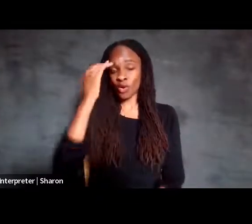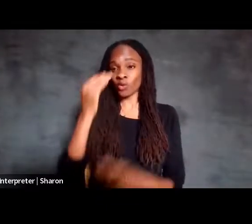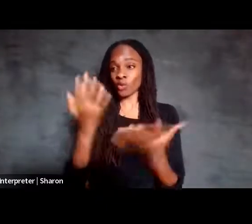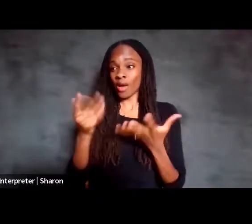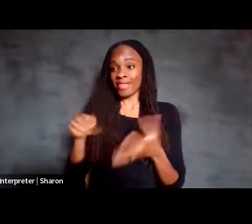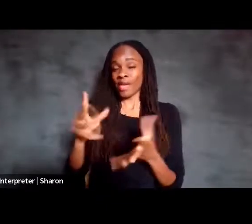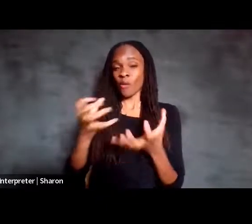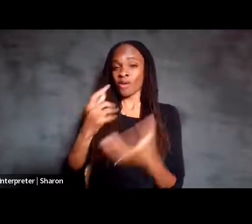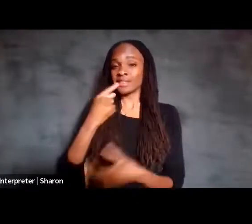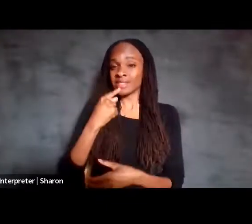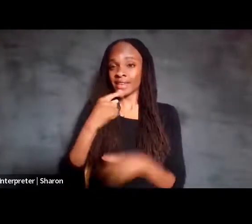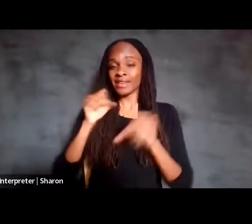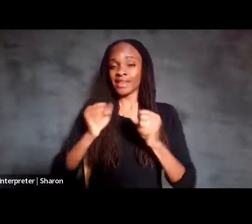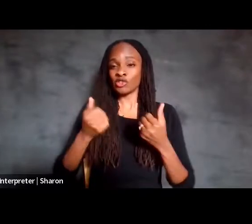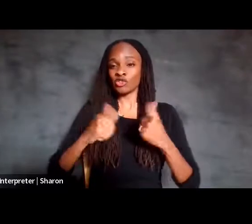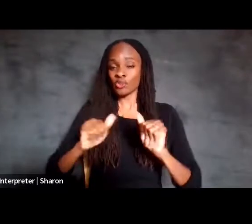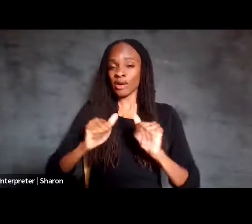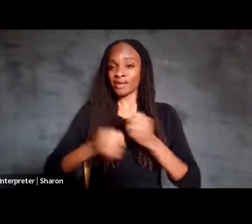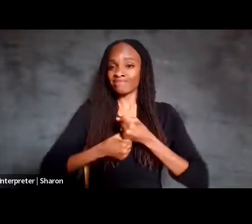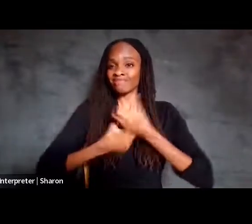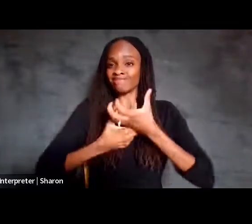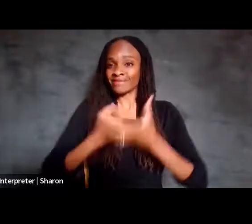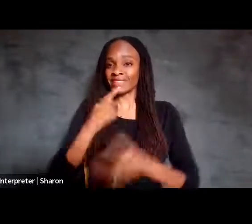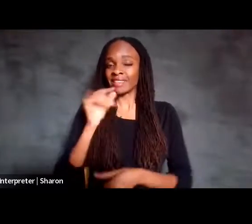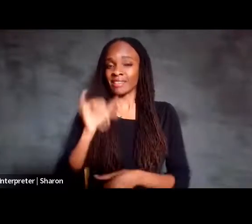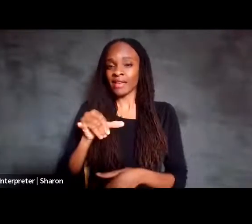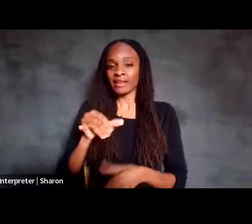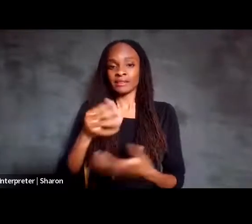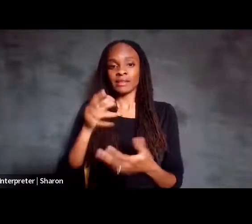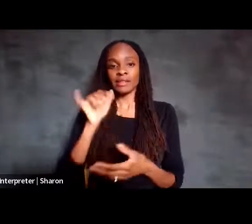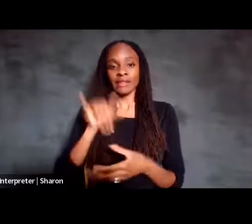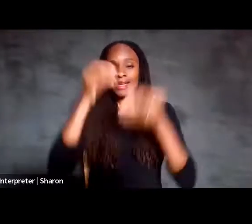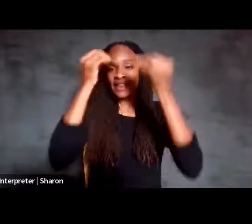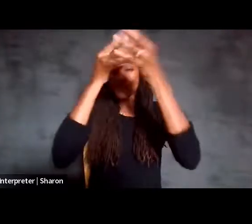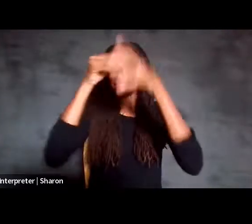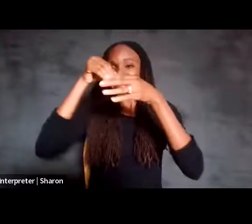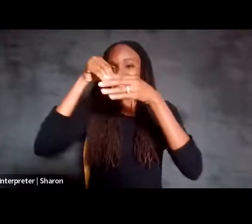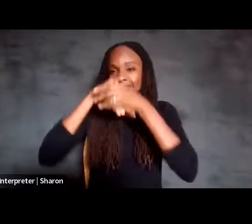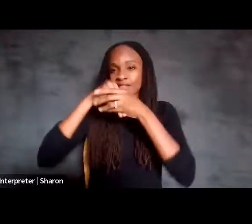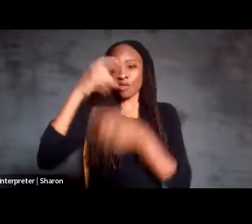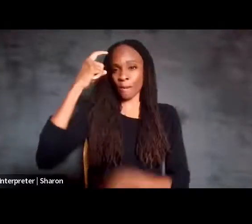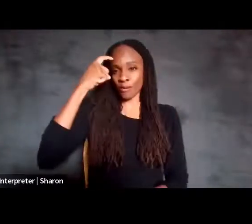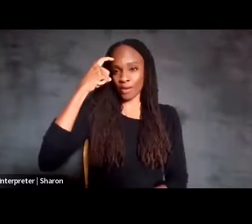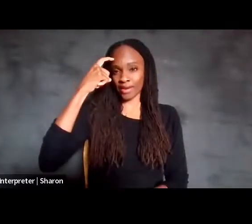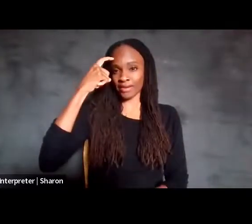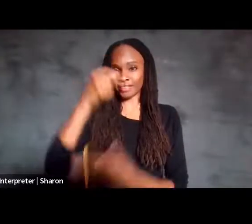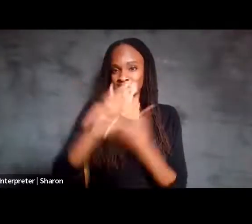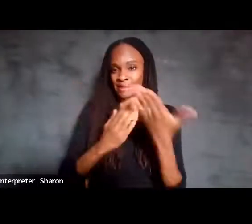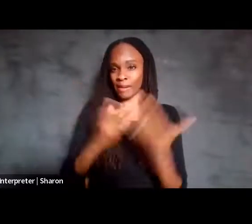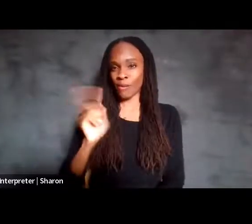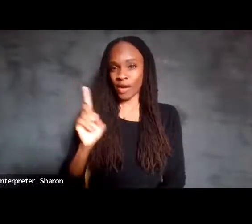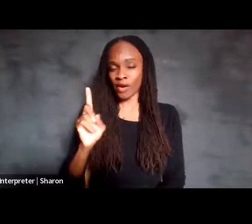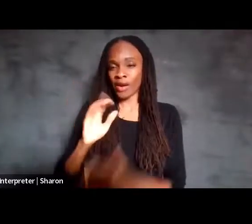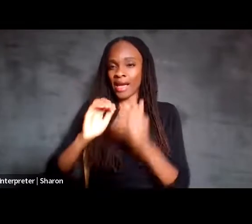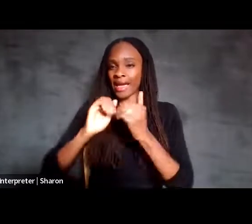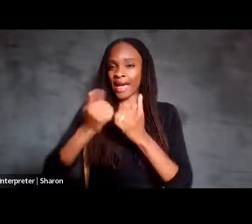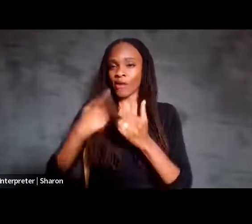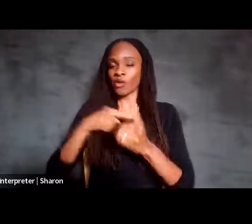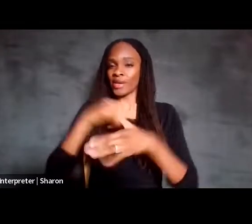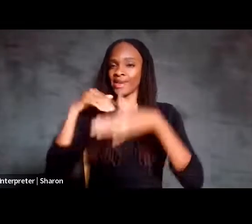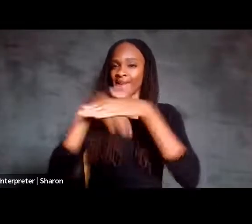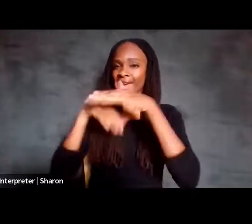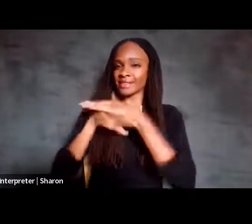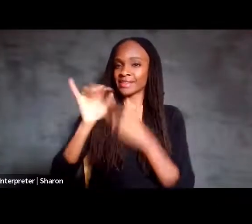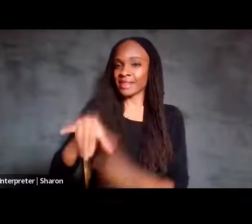and can try to say it, mean, that information is in their brain somewhere, it's just how do we gain access to it?